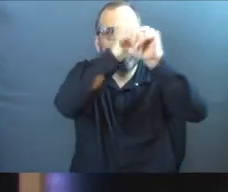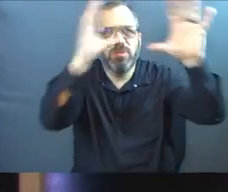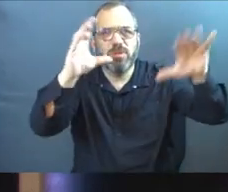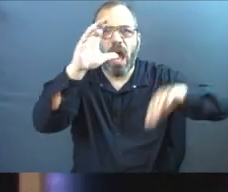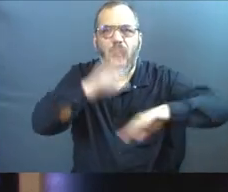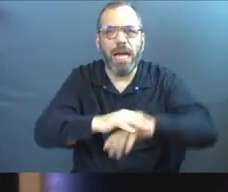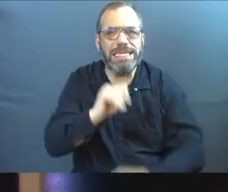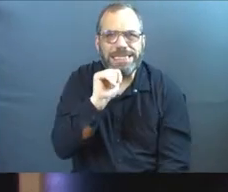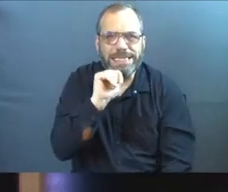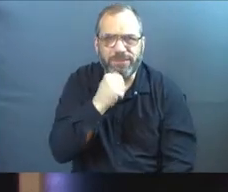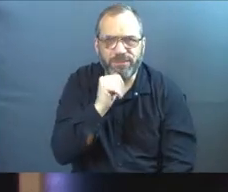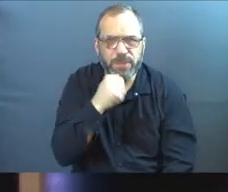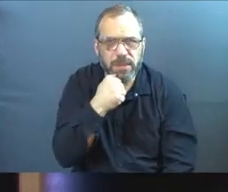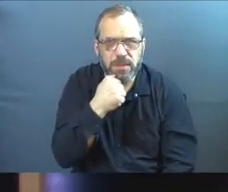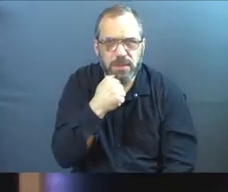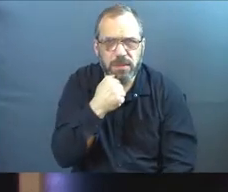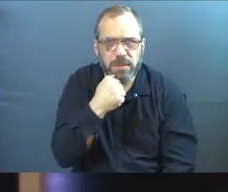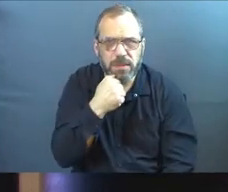when it comes to suffering.